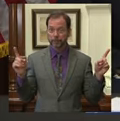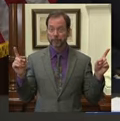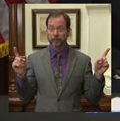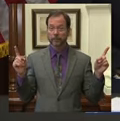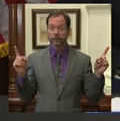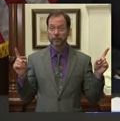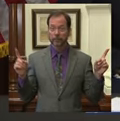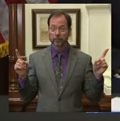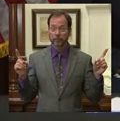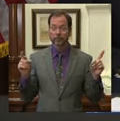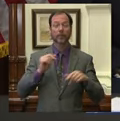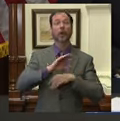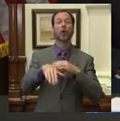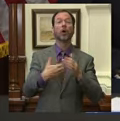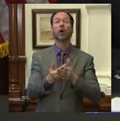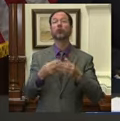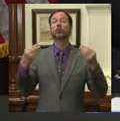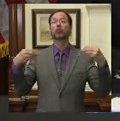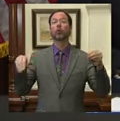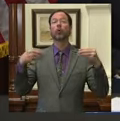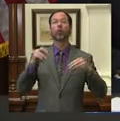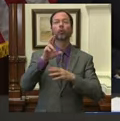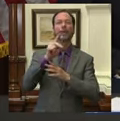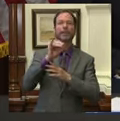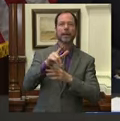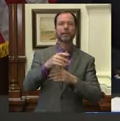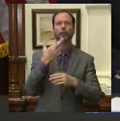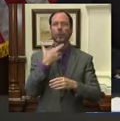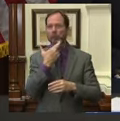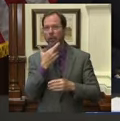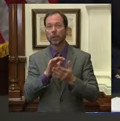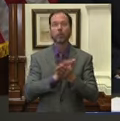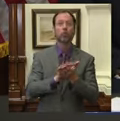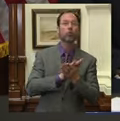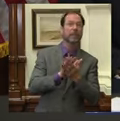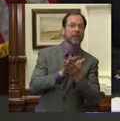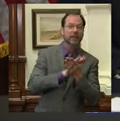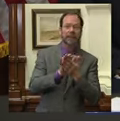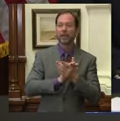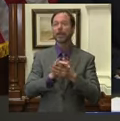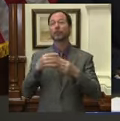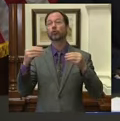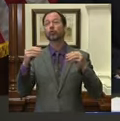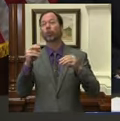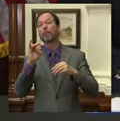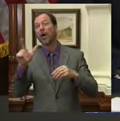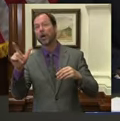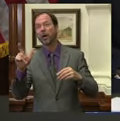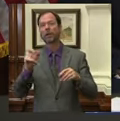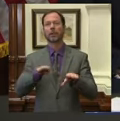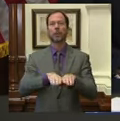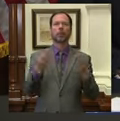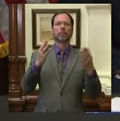All retail stores, restaurants, movie theaters, and malls can reopen May the